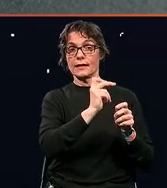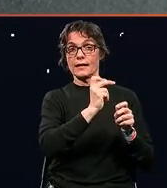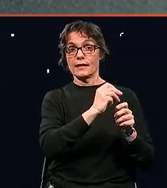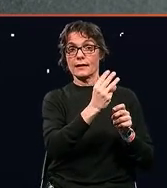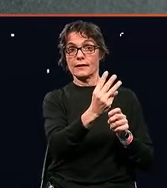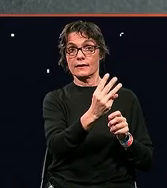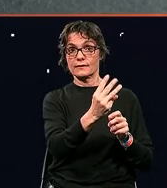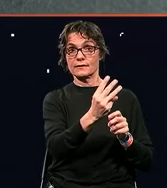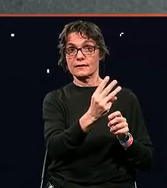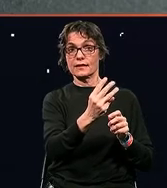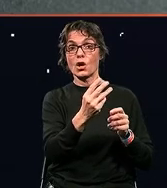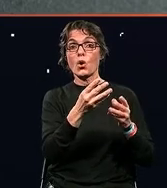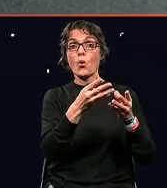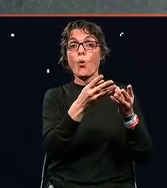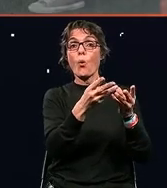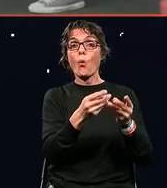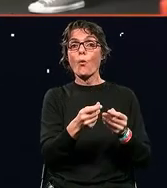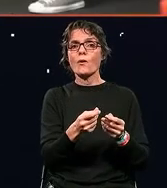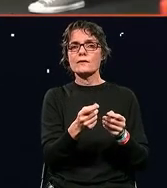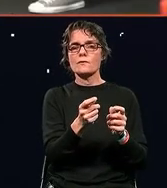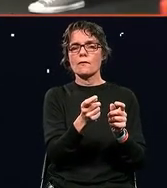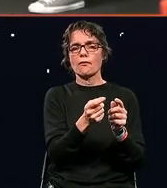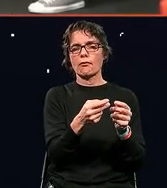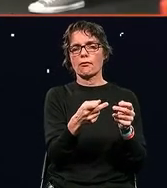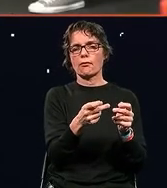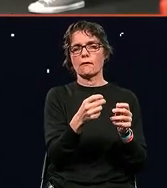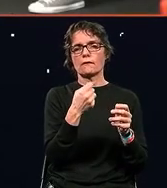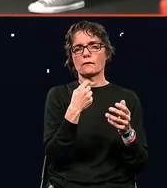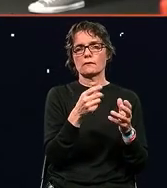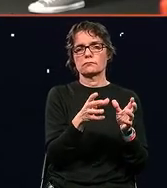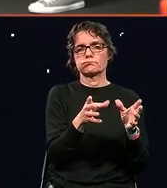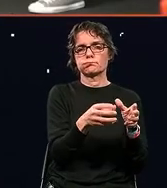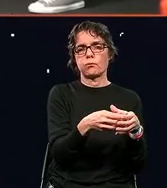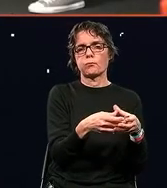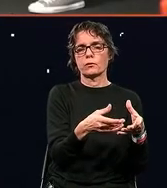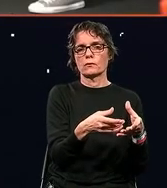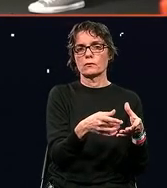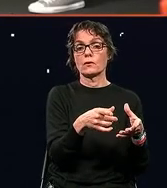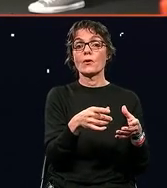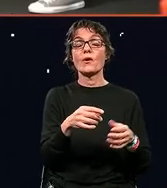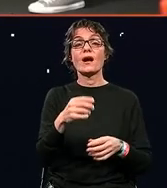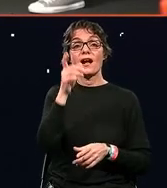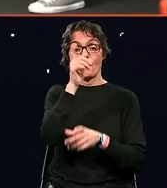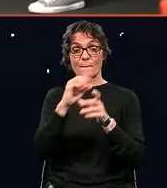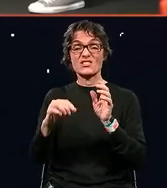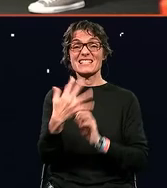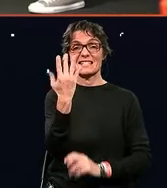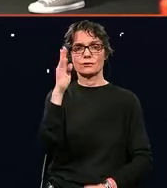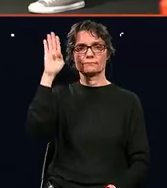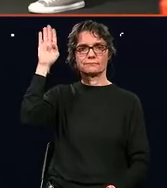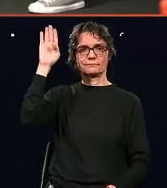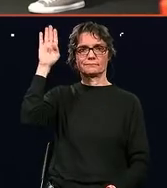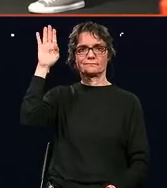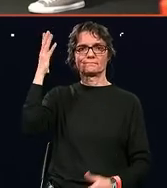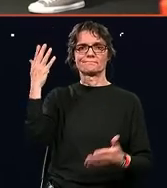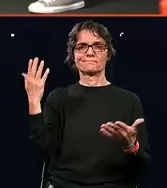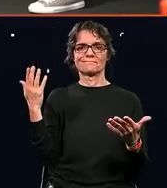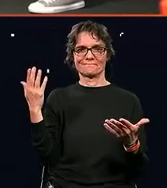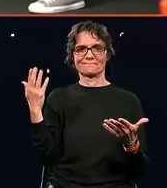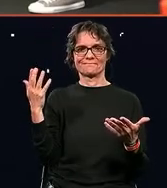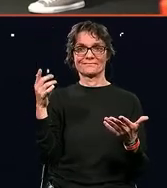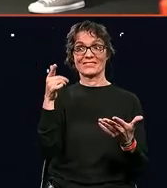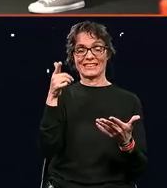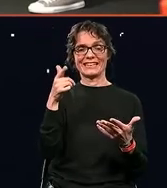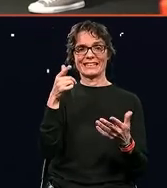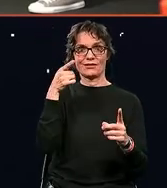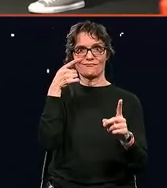a very limited budget? Well, five people raised their hands and they created the business plan for establishing our New